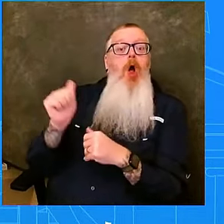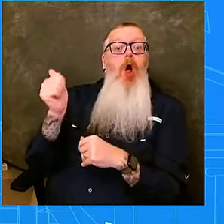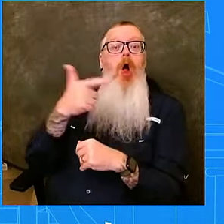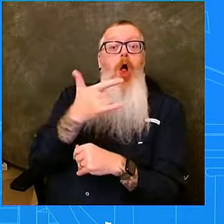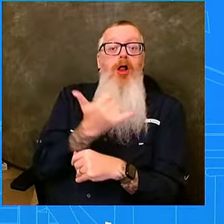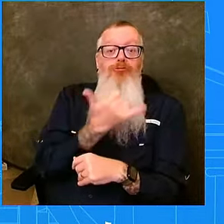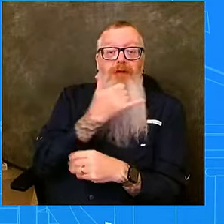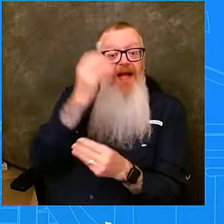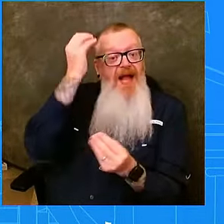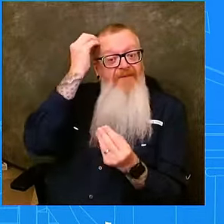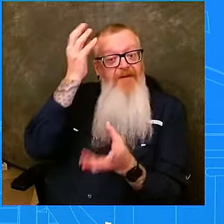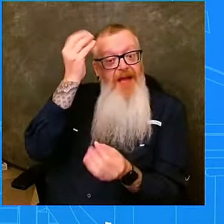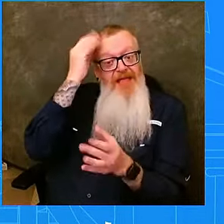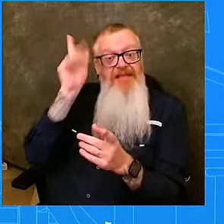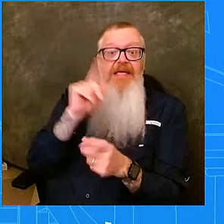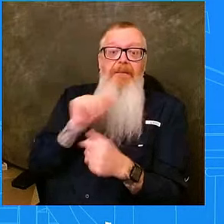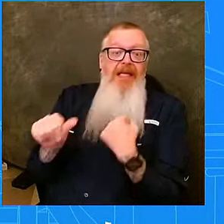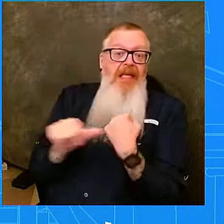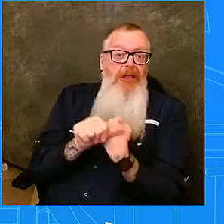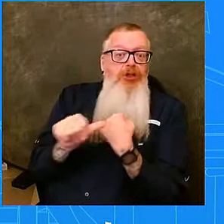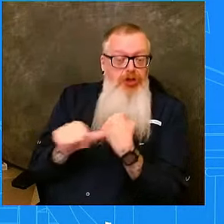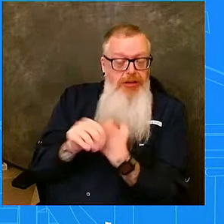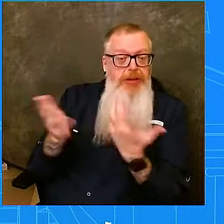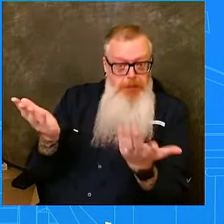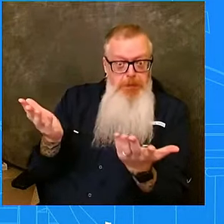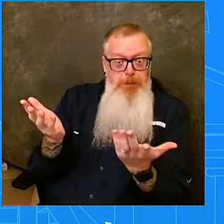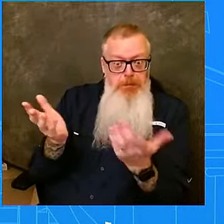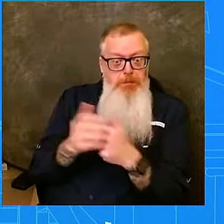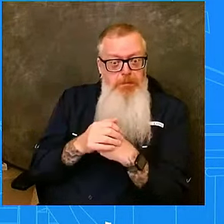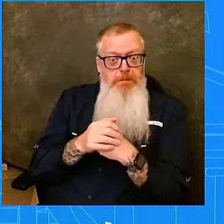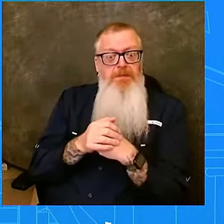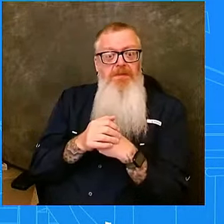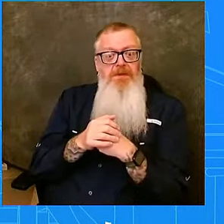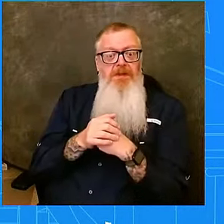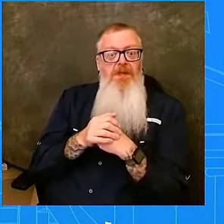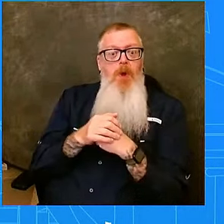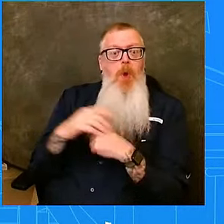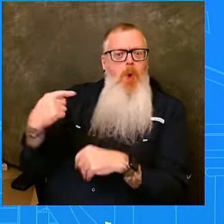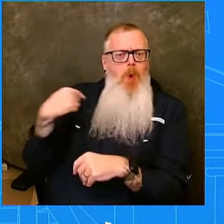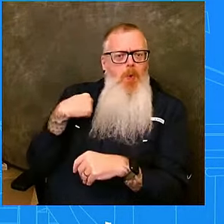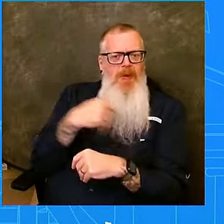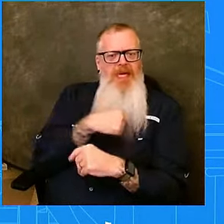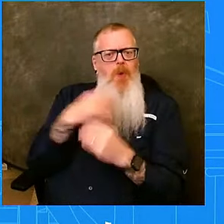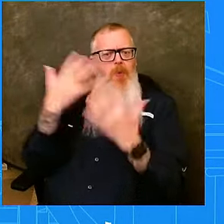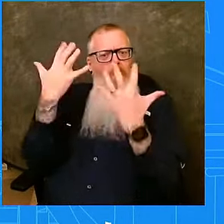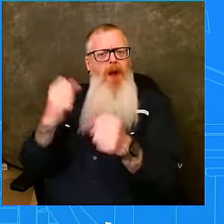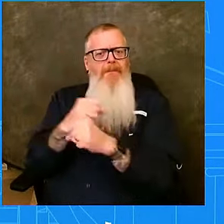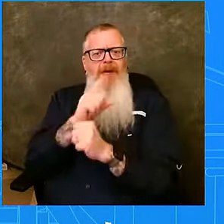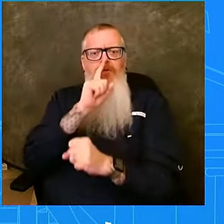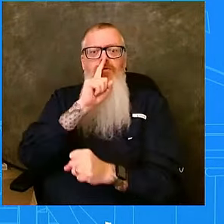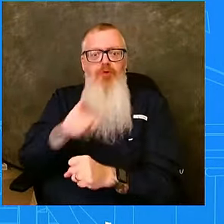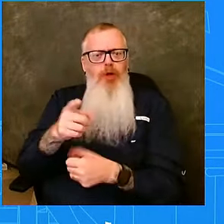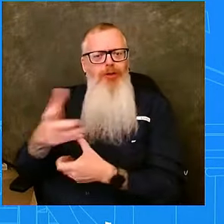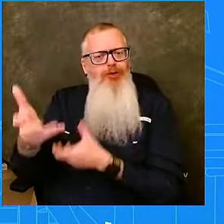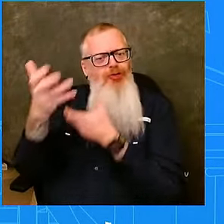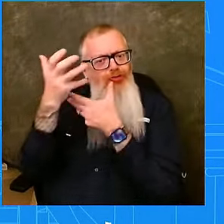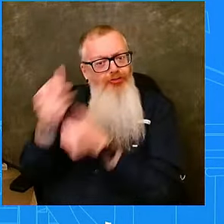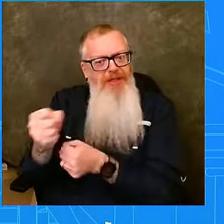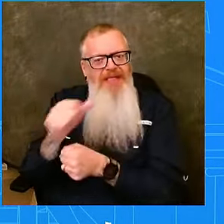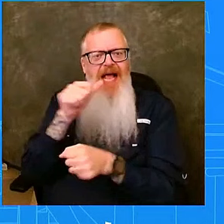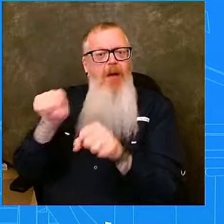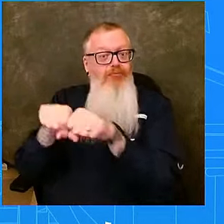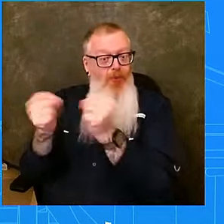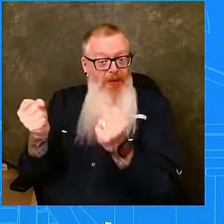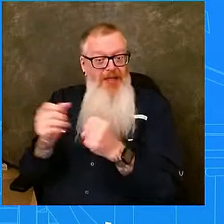reach people. It's intentional to create distrust, and that level of distrust is, as the president said earlier today, un